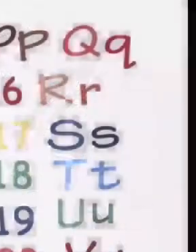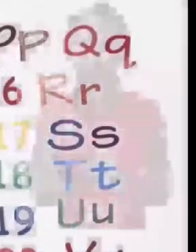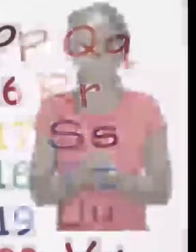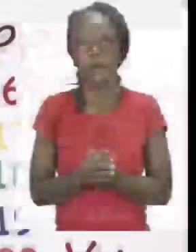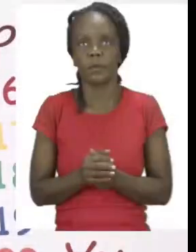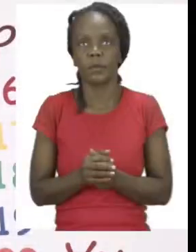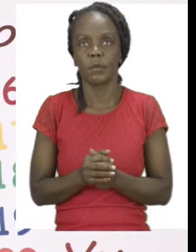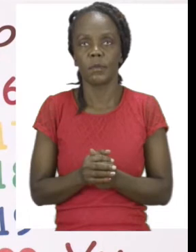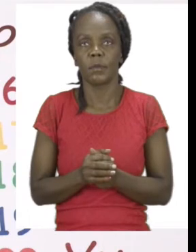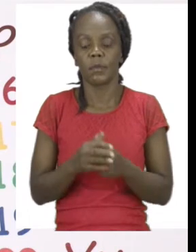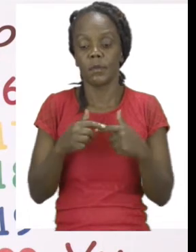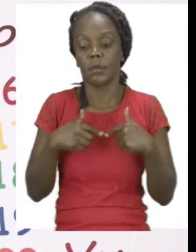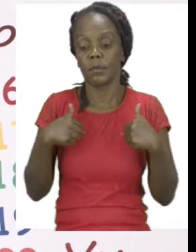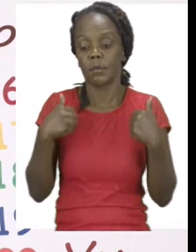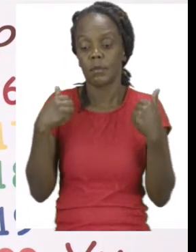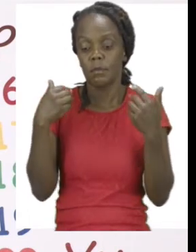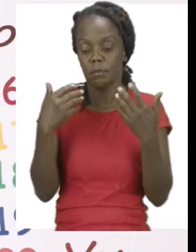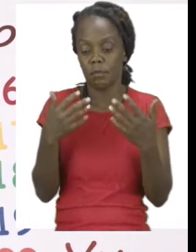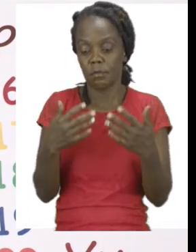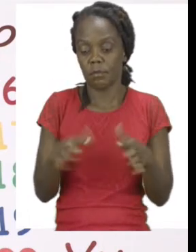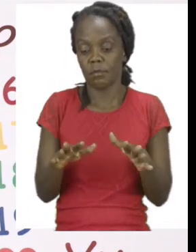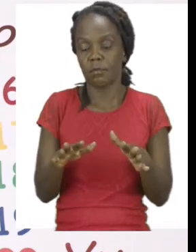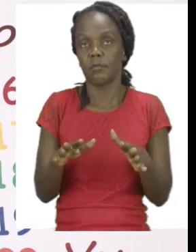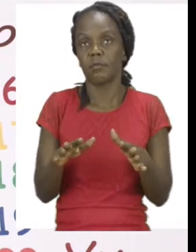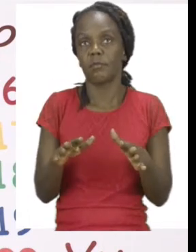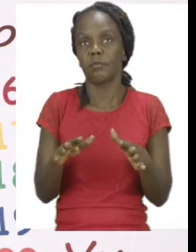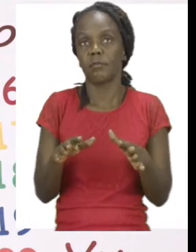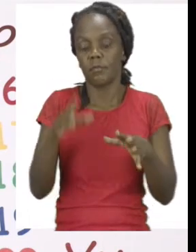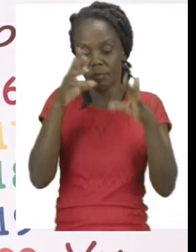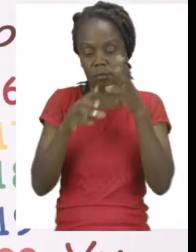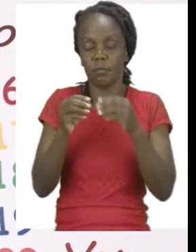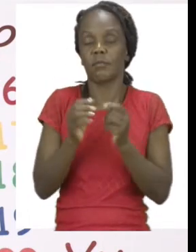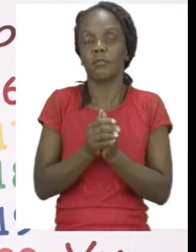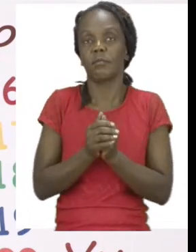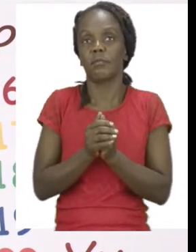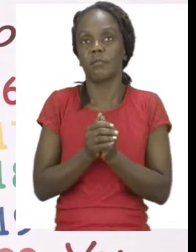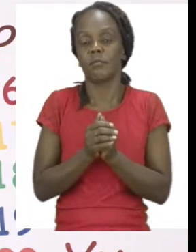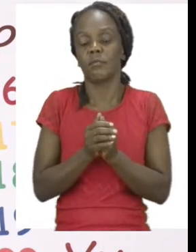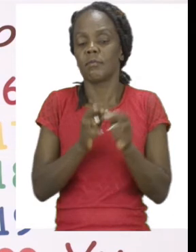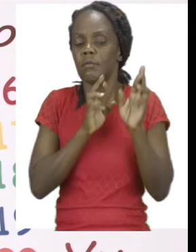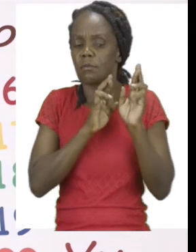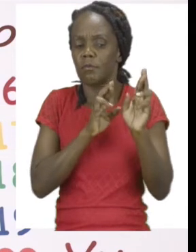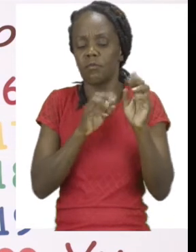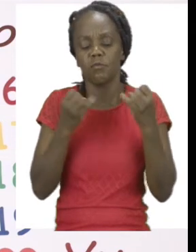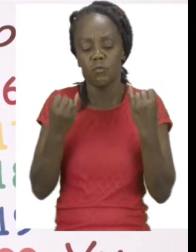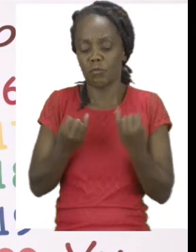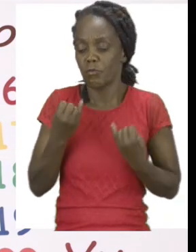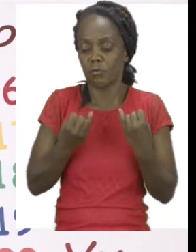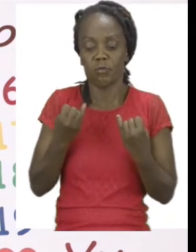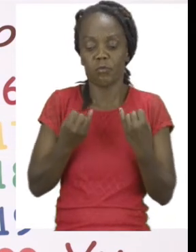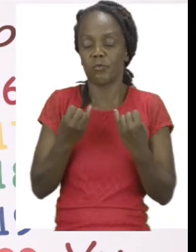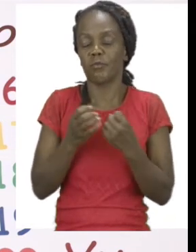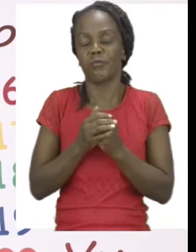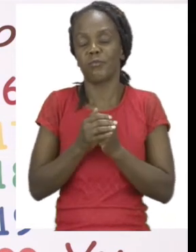We have now come to the end of our lesson, boys and girls, and I hope you had so much fun. I know